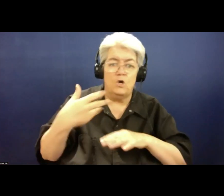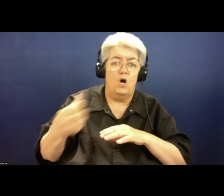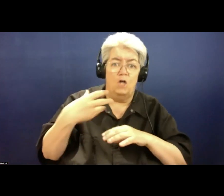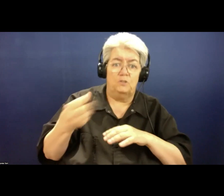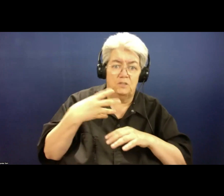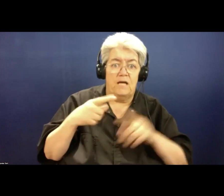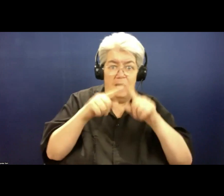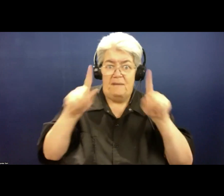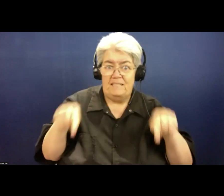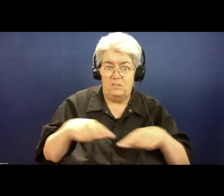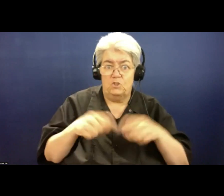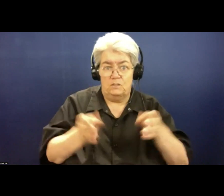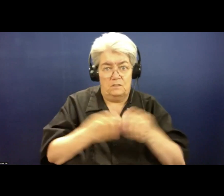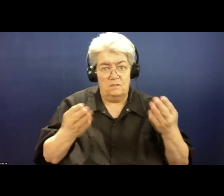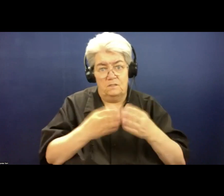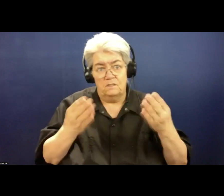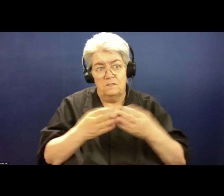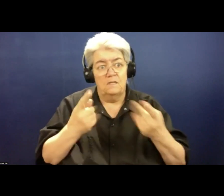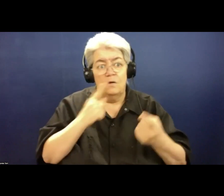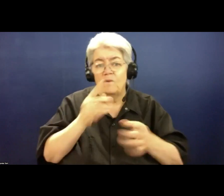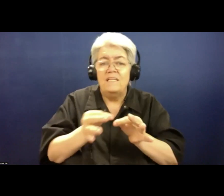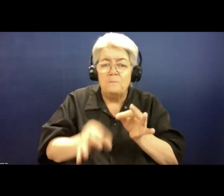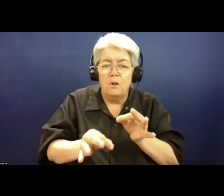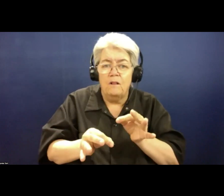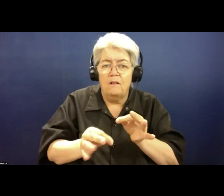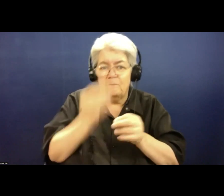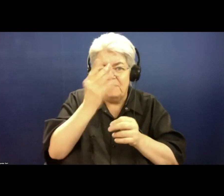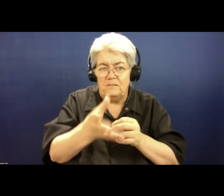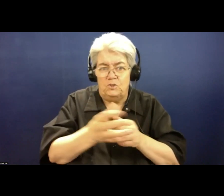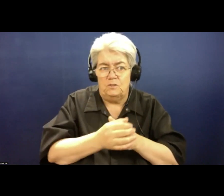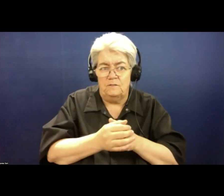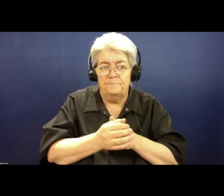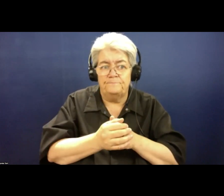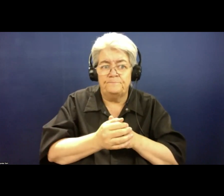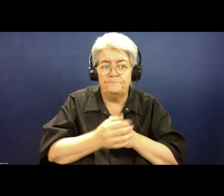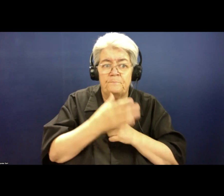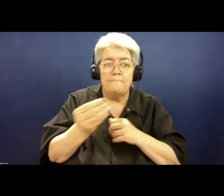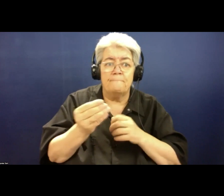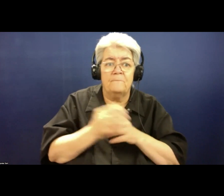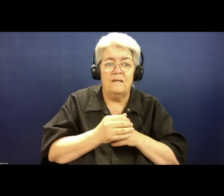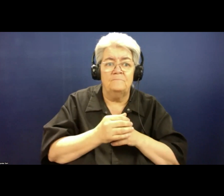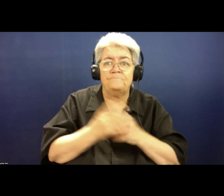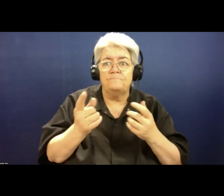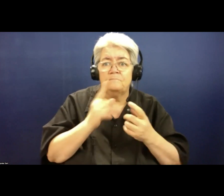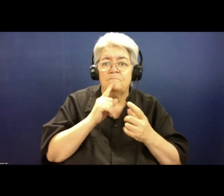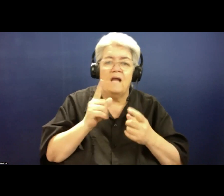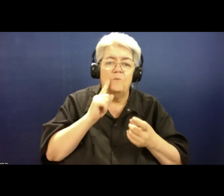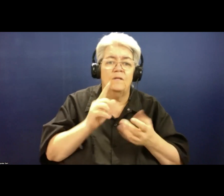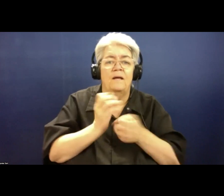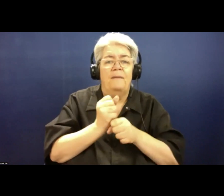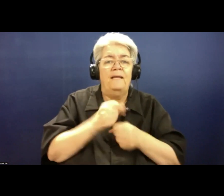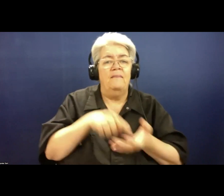messages from people with a very simple message. And it was, I'll Americanise this